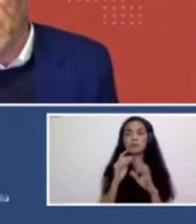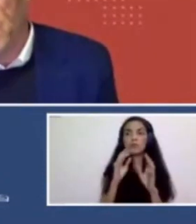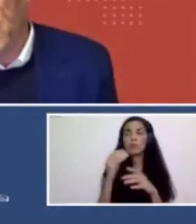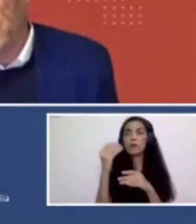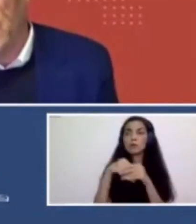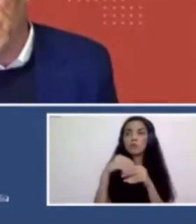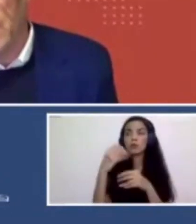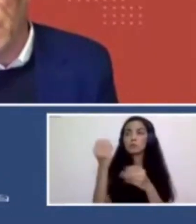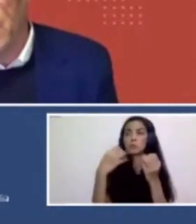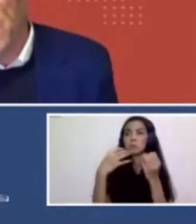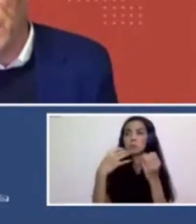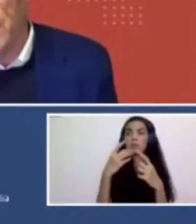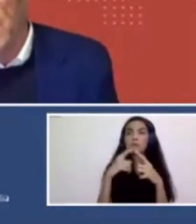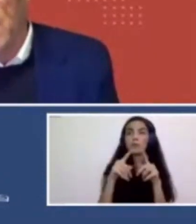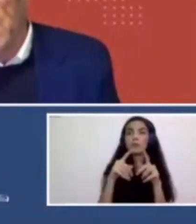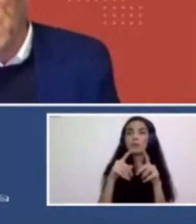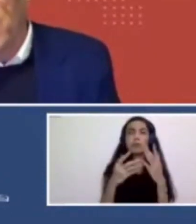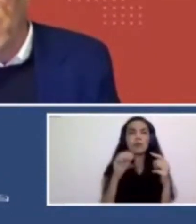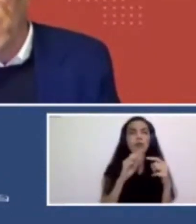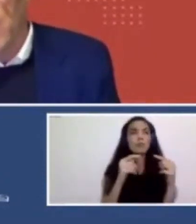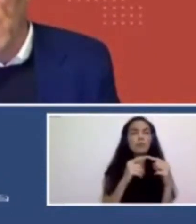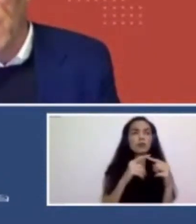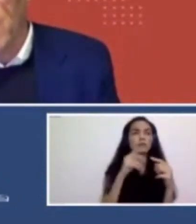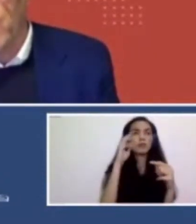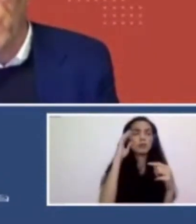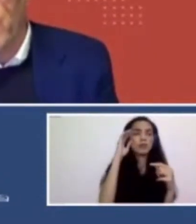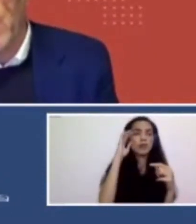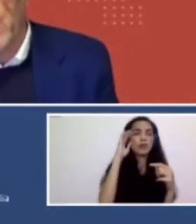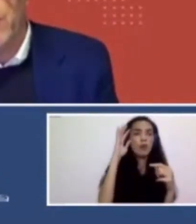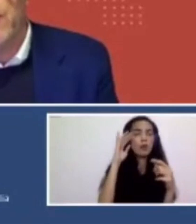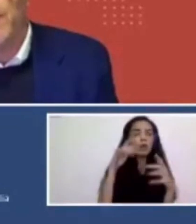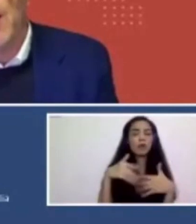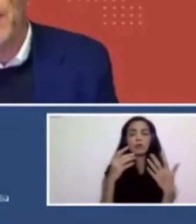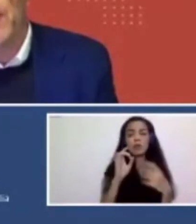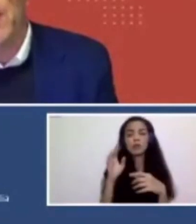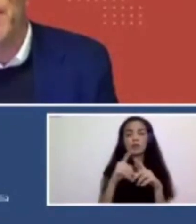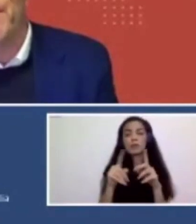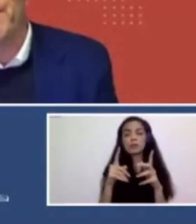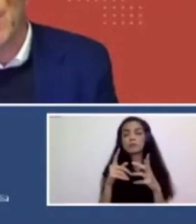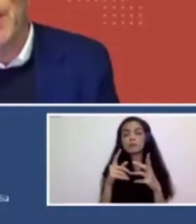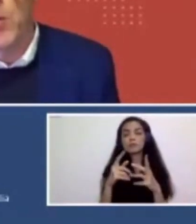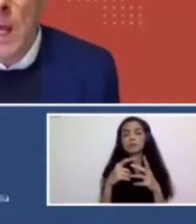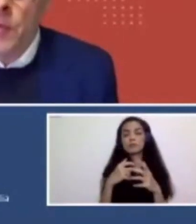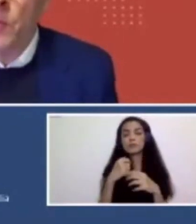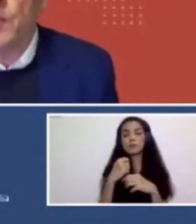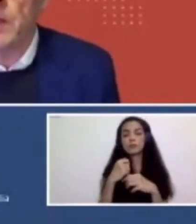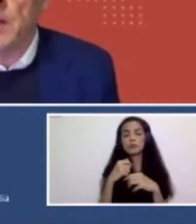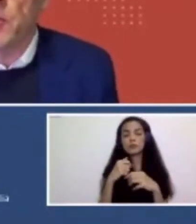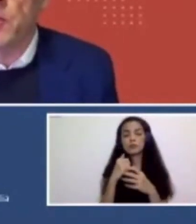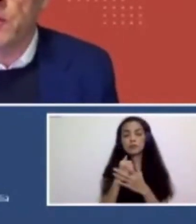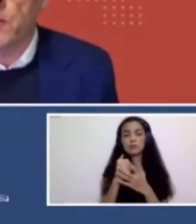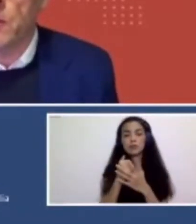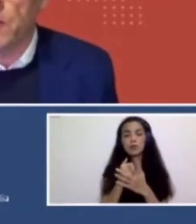artists, um, nonetheless. And so I guess with the expansion of map, um, I mean, what happens with public